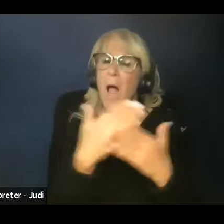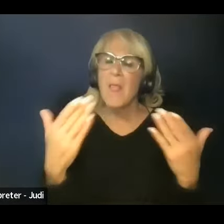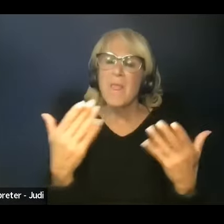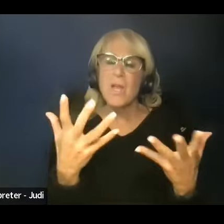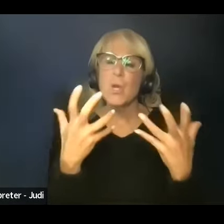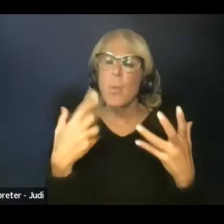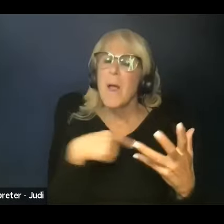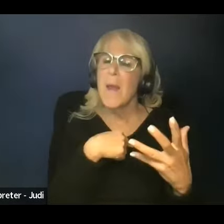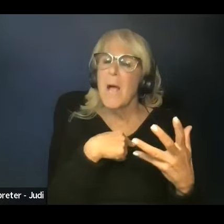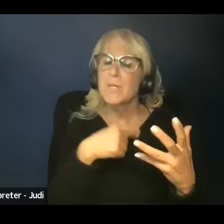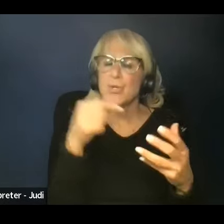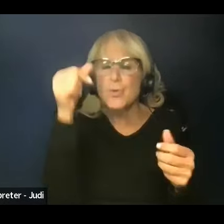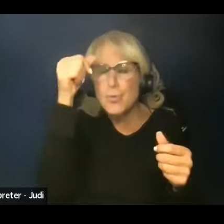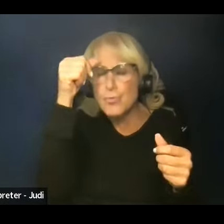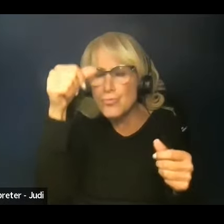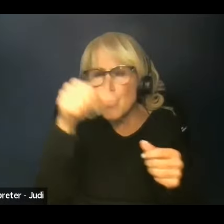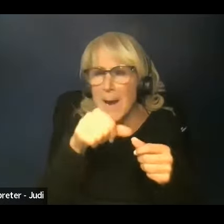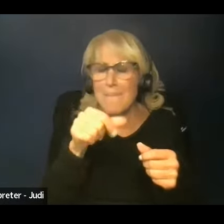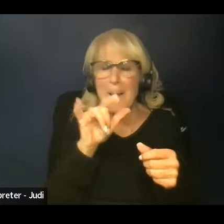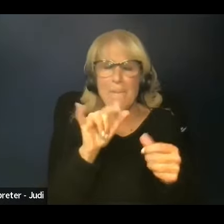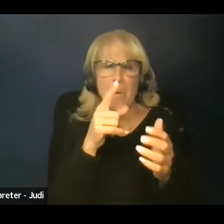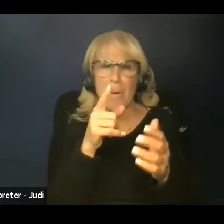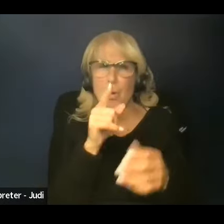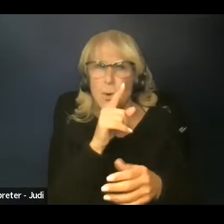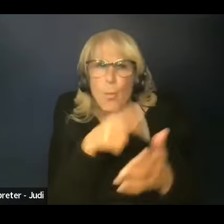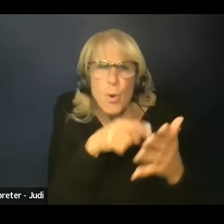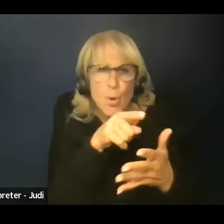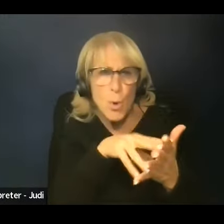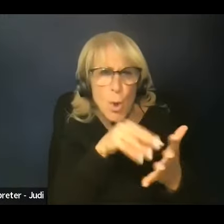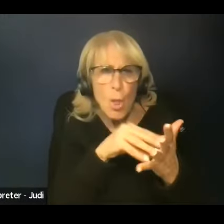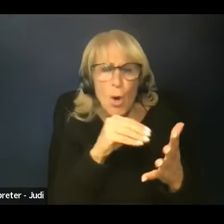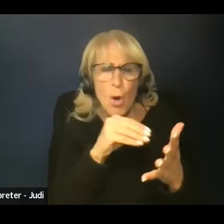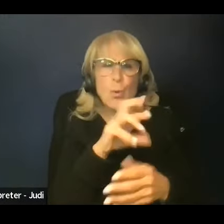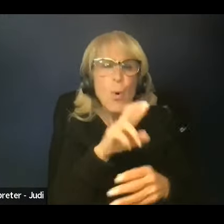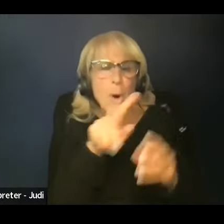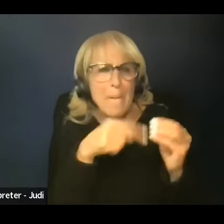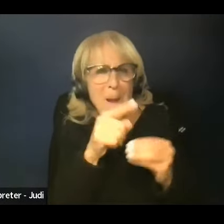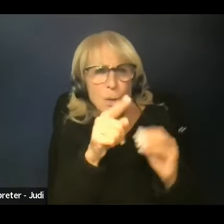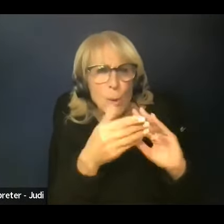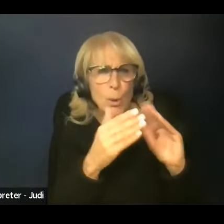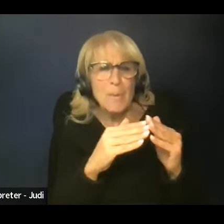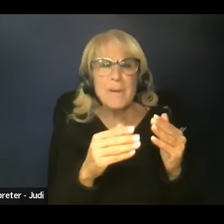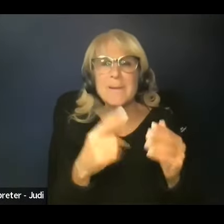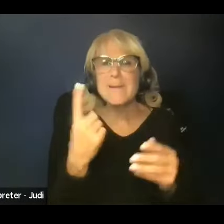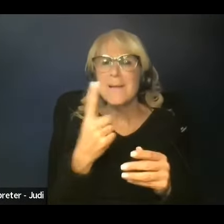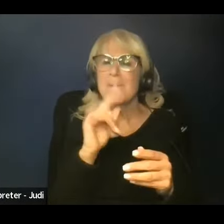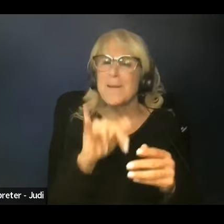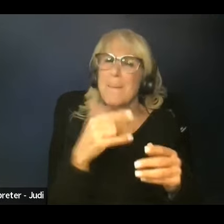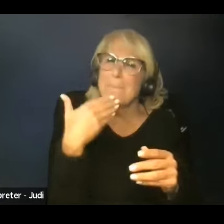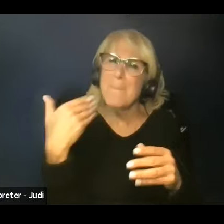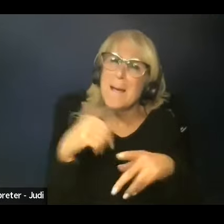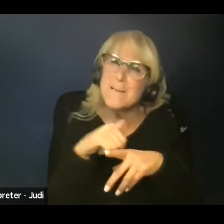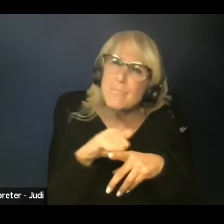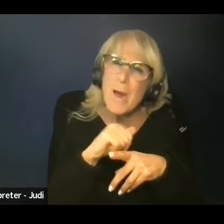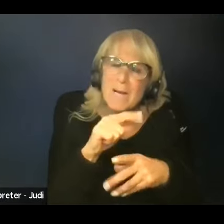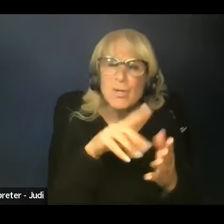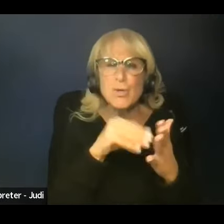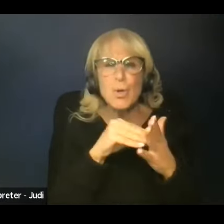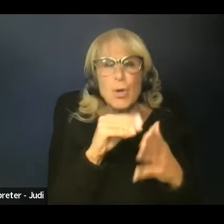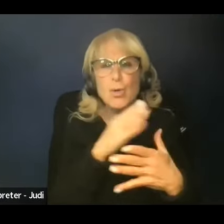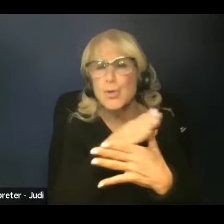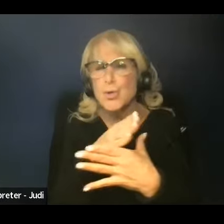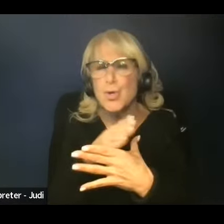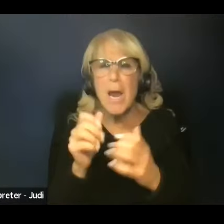us to remember about what you've learned or about your community, maybe it's the best practice that you learned or can share with